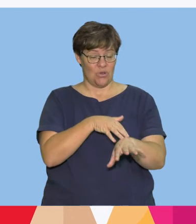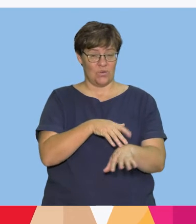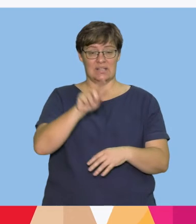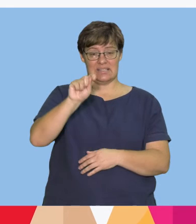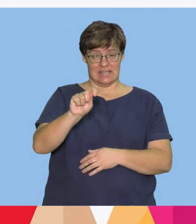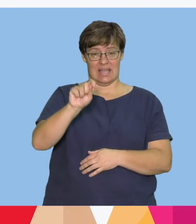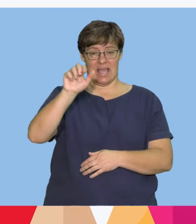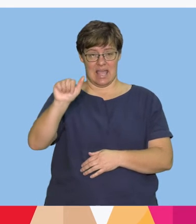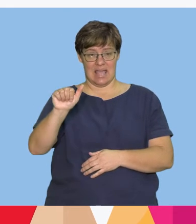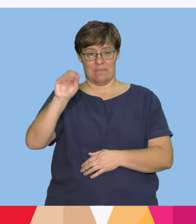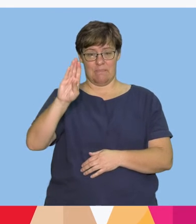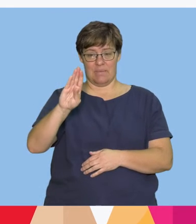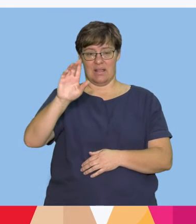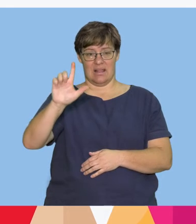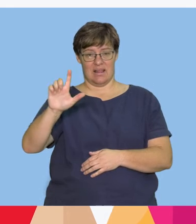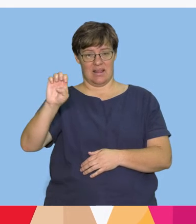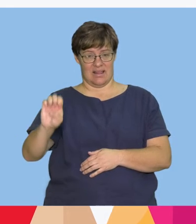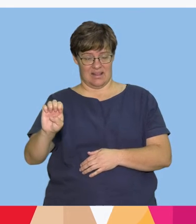T A B